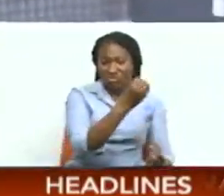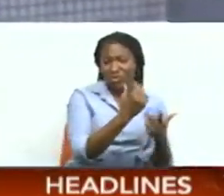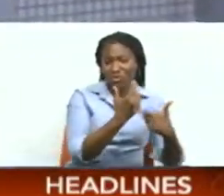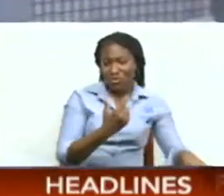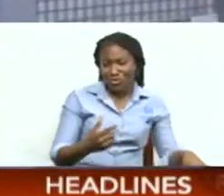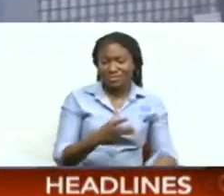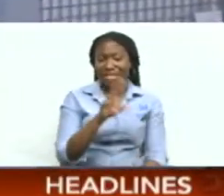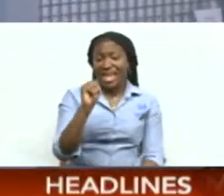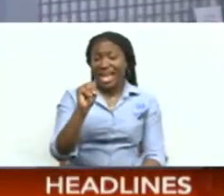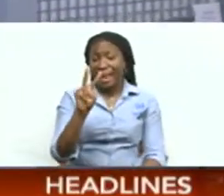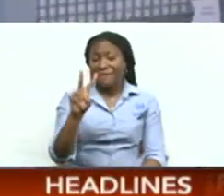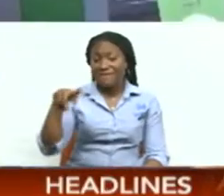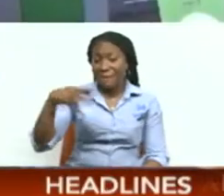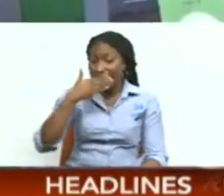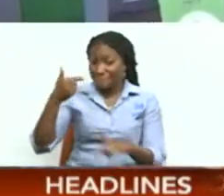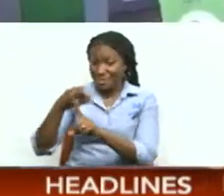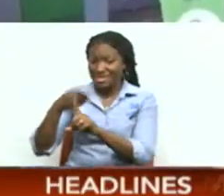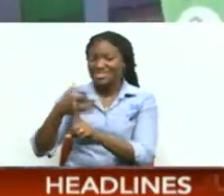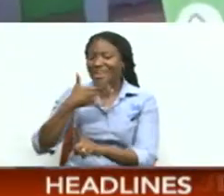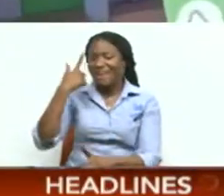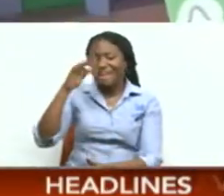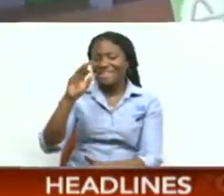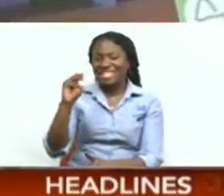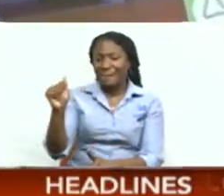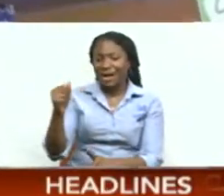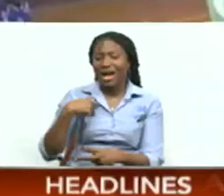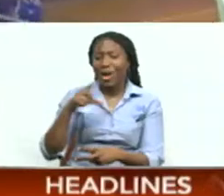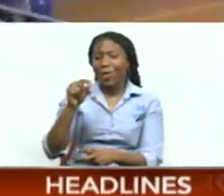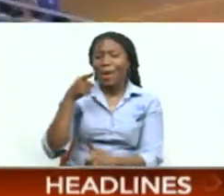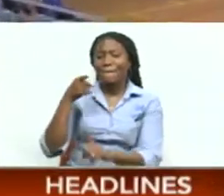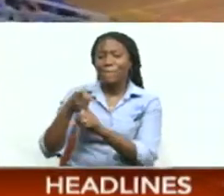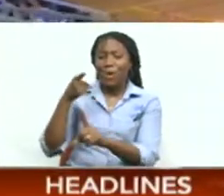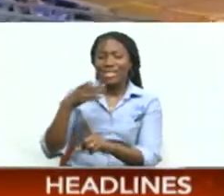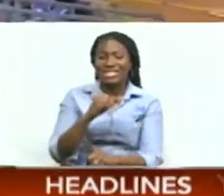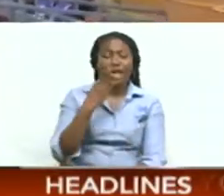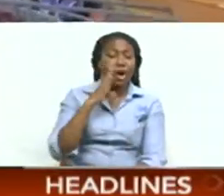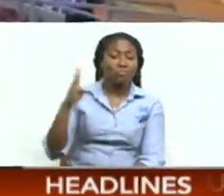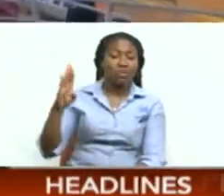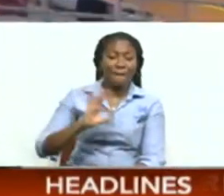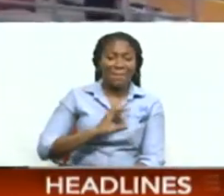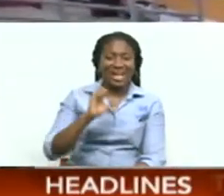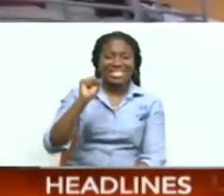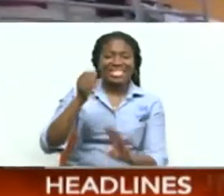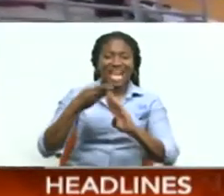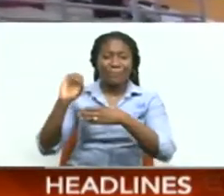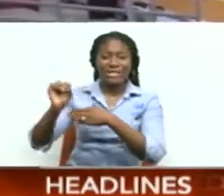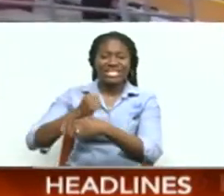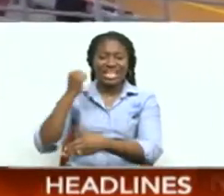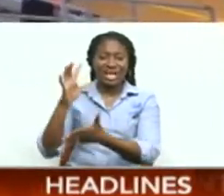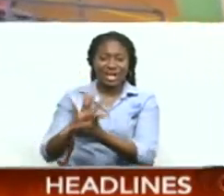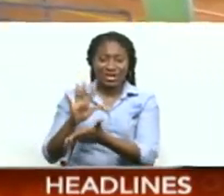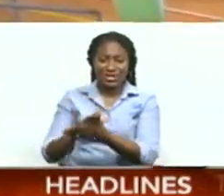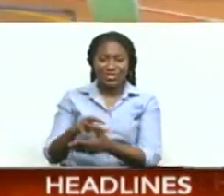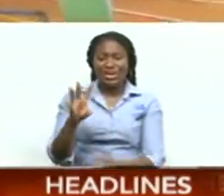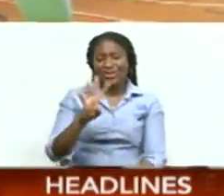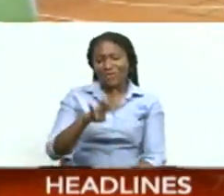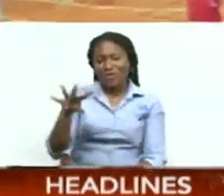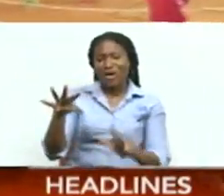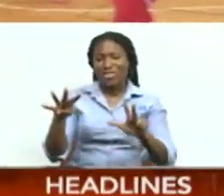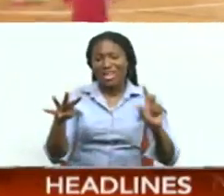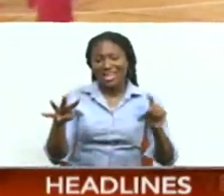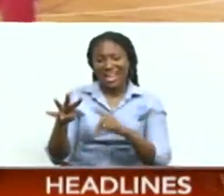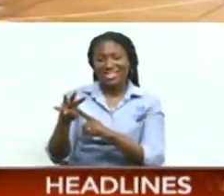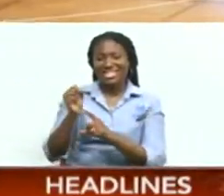Idris Martin top scored for Fatima with 20 points And in the bronze medal match Scarborough Secondary forged a 44-39 win